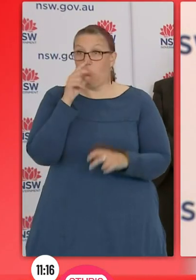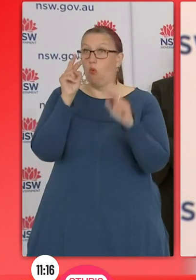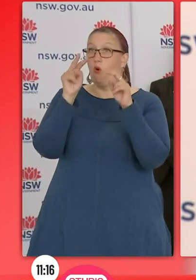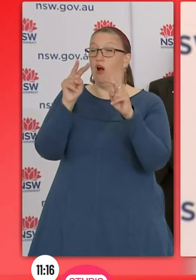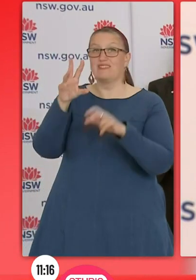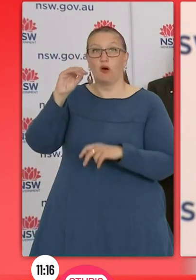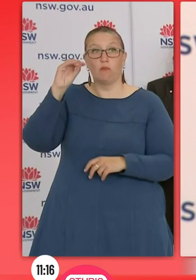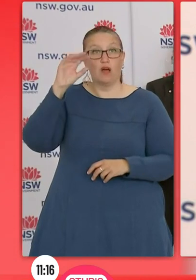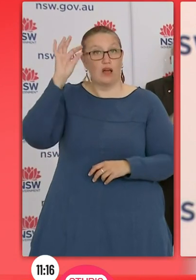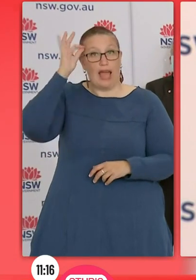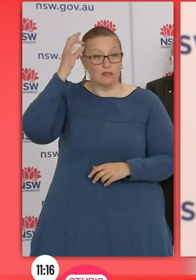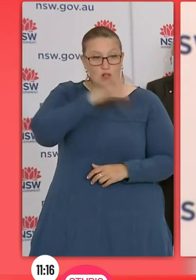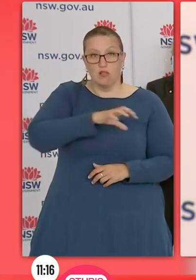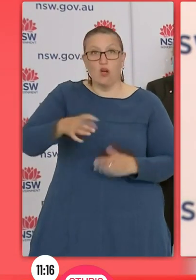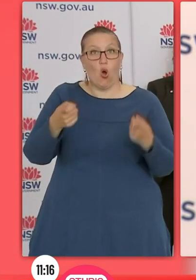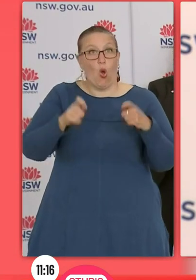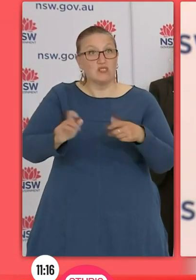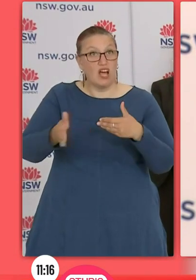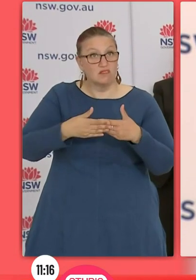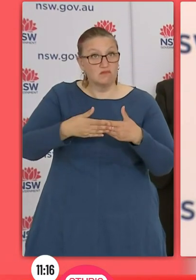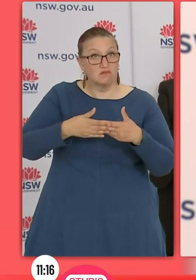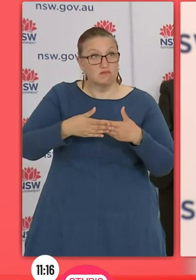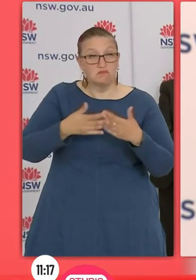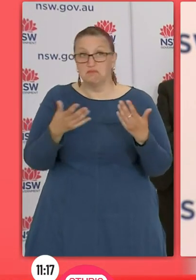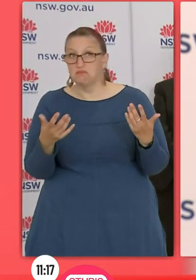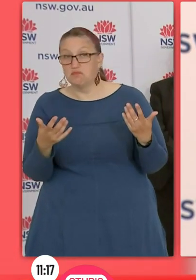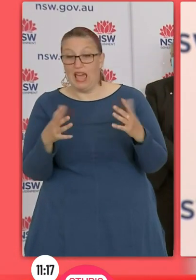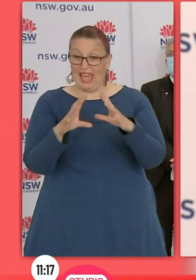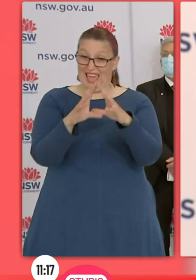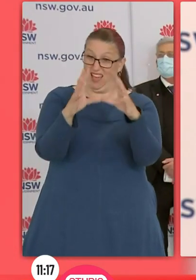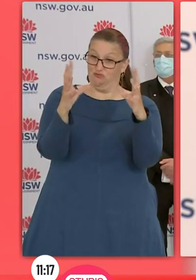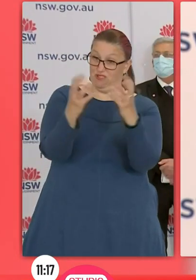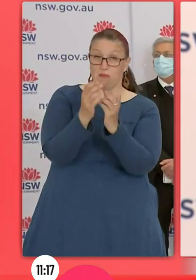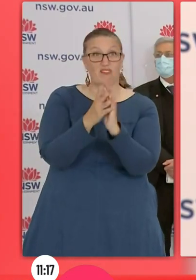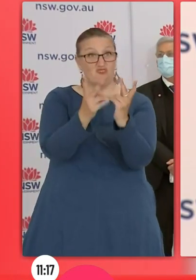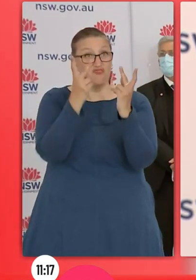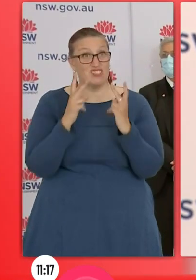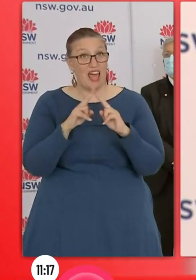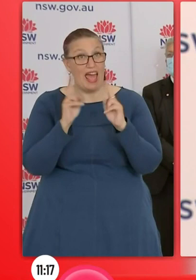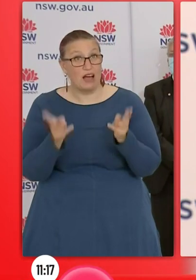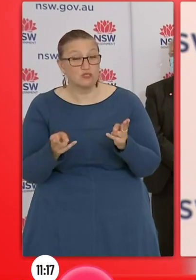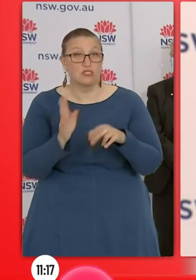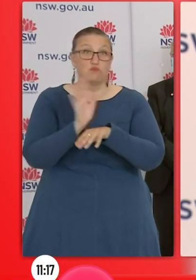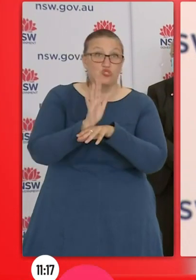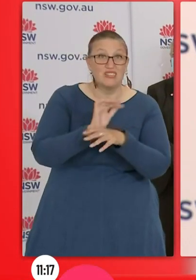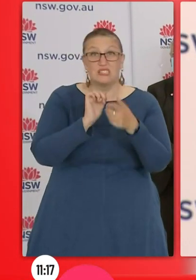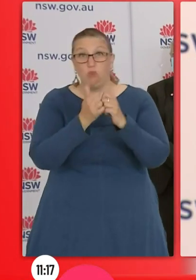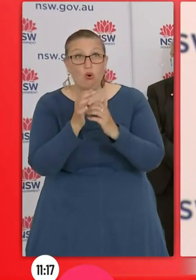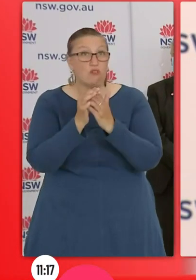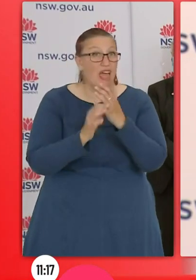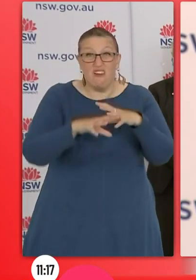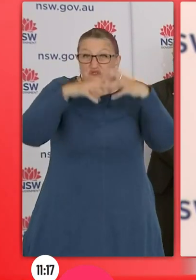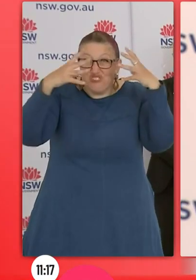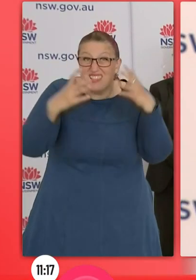hot spots. Does that apply across the board in New South Wales and everything? Does that mean everything? Home gatherings, cinemas, sporting events, outdoor